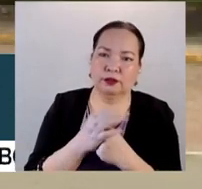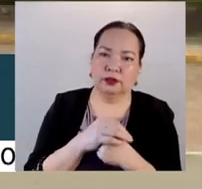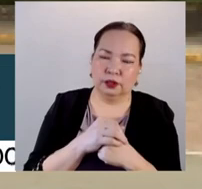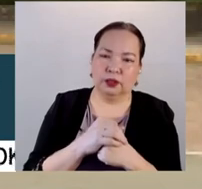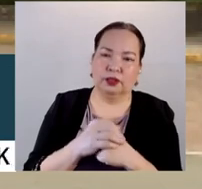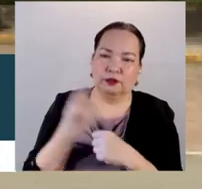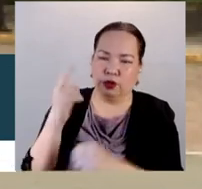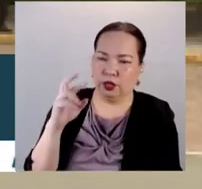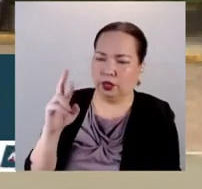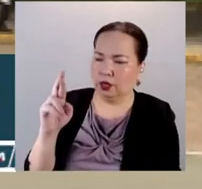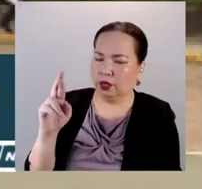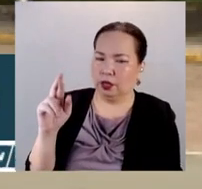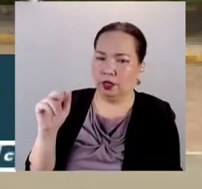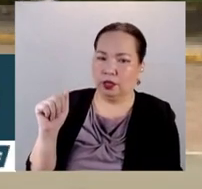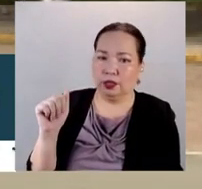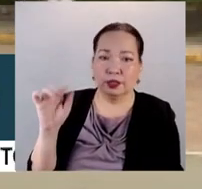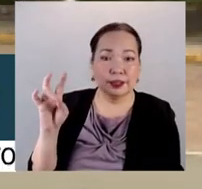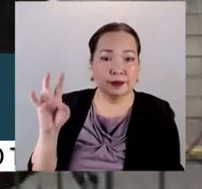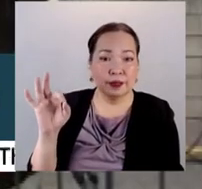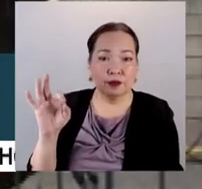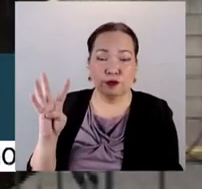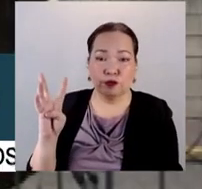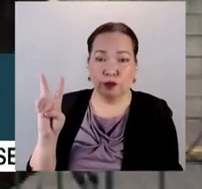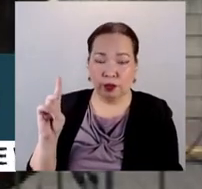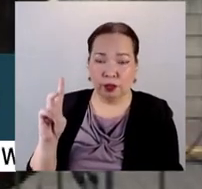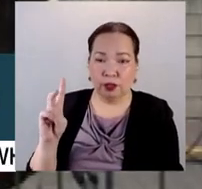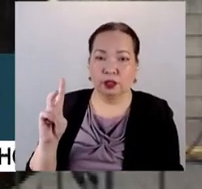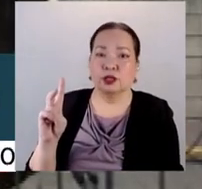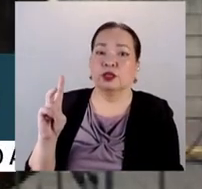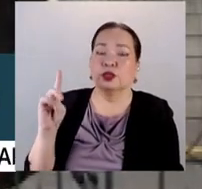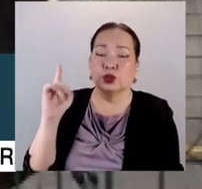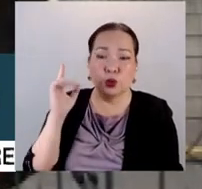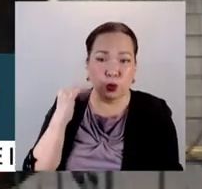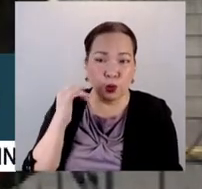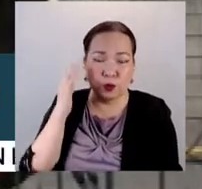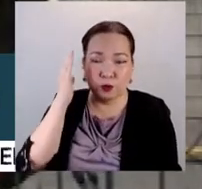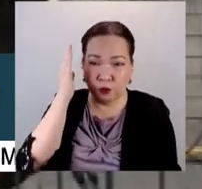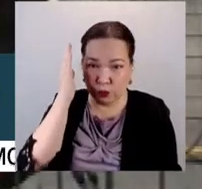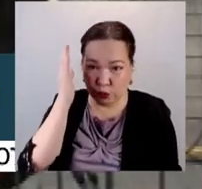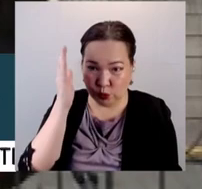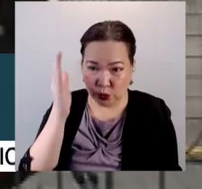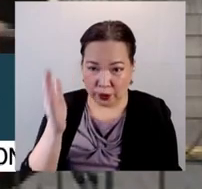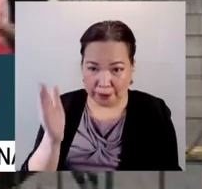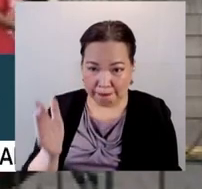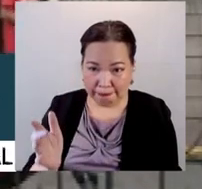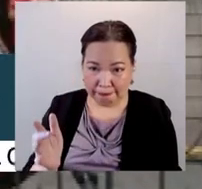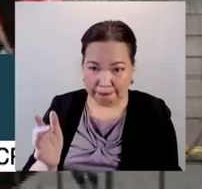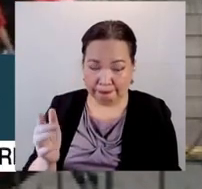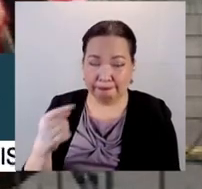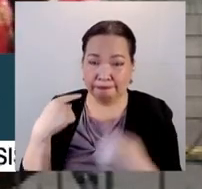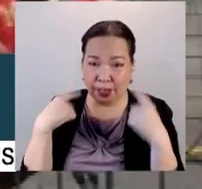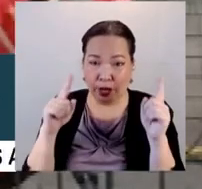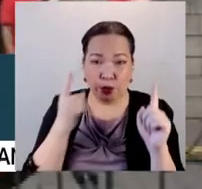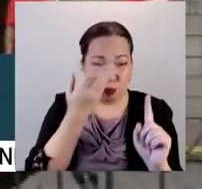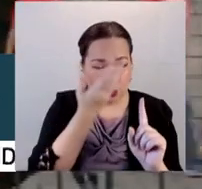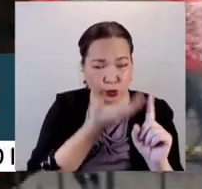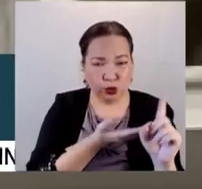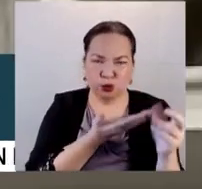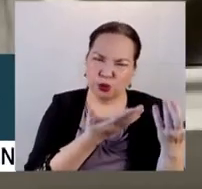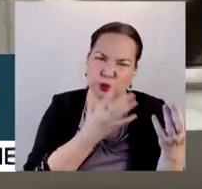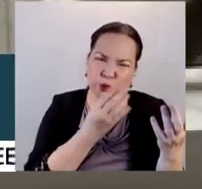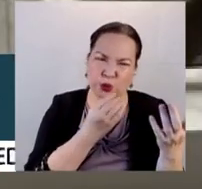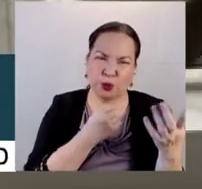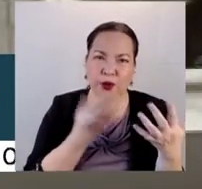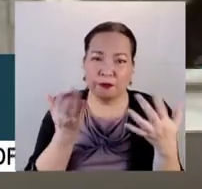79-41. When the proper time comes, especially if somebody will try to